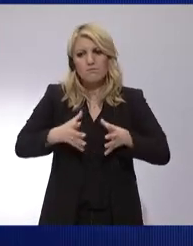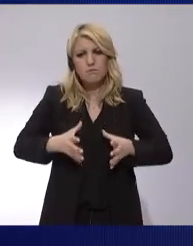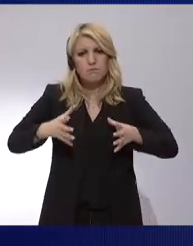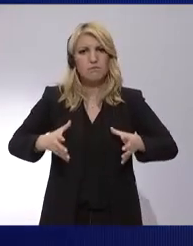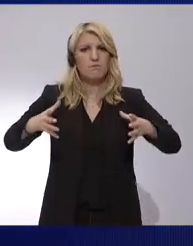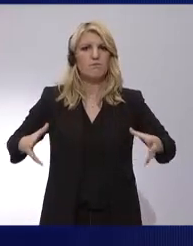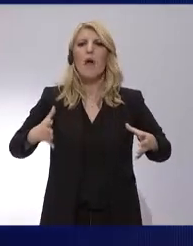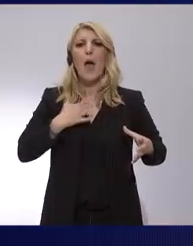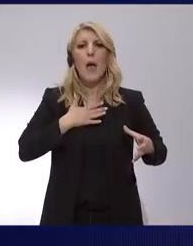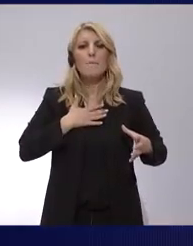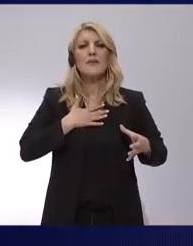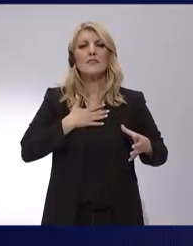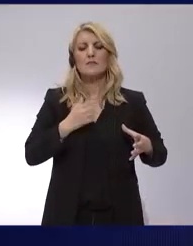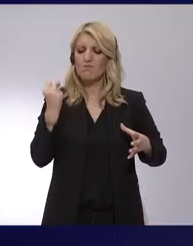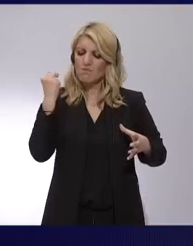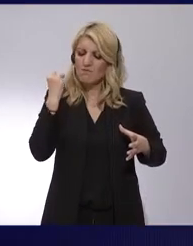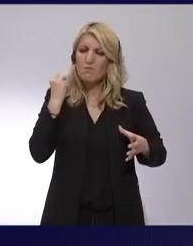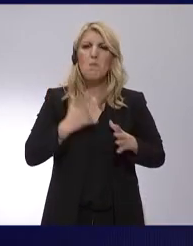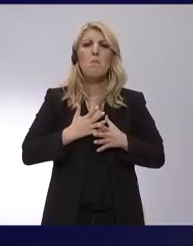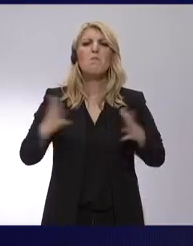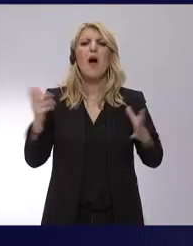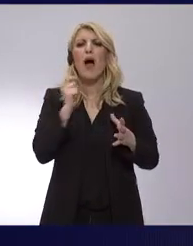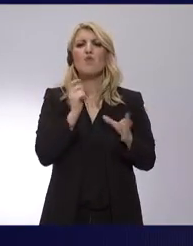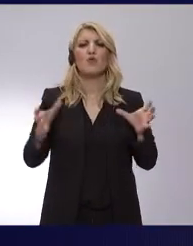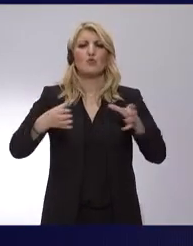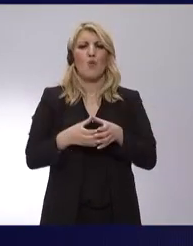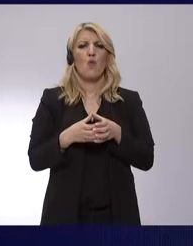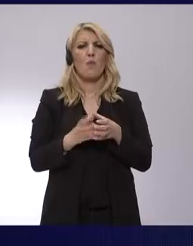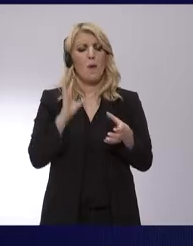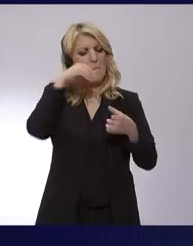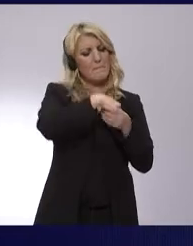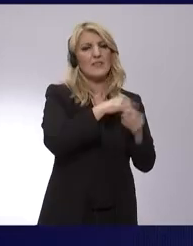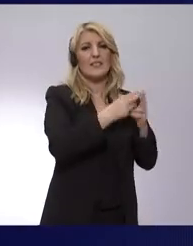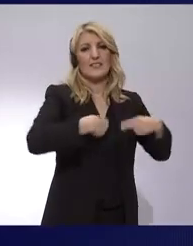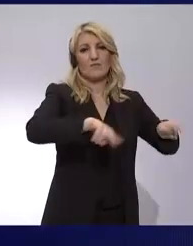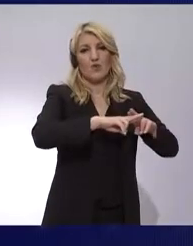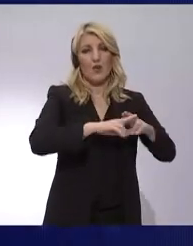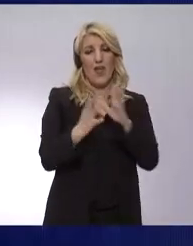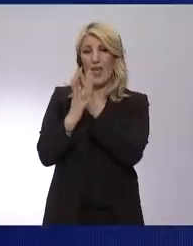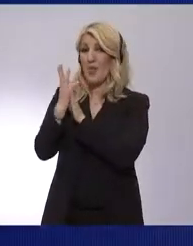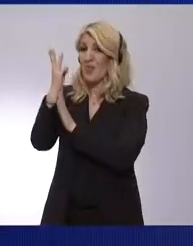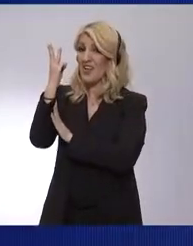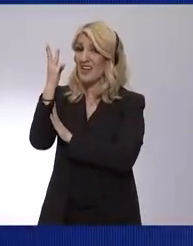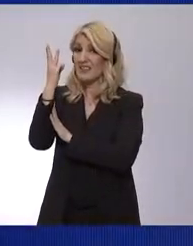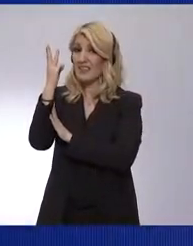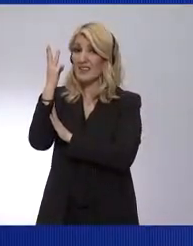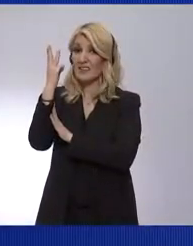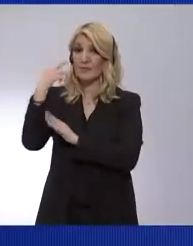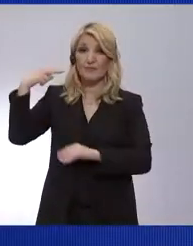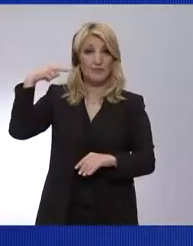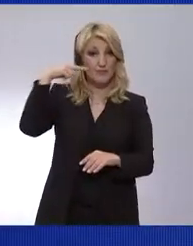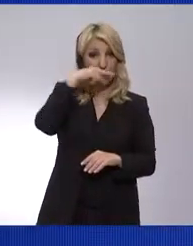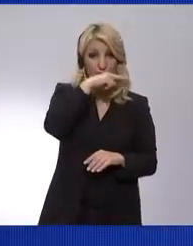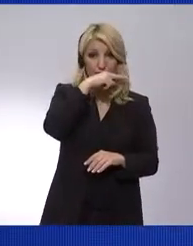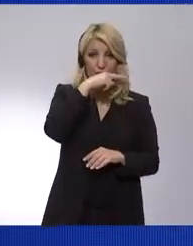We have in the meanwhile 13 prime ministers from the EPP. Socialists have four, Liberals have five, and